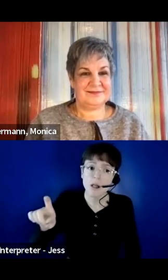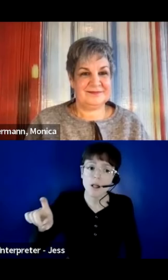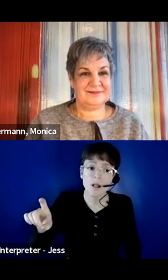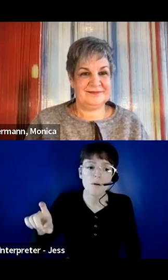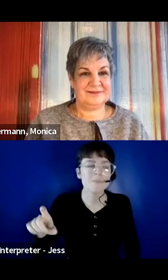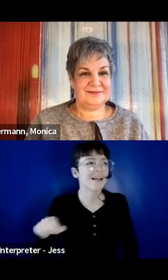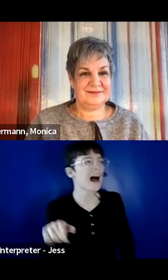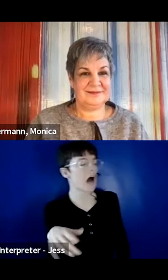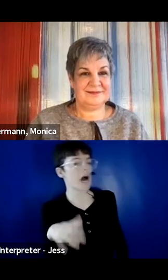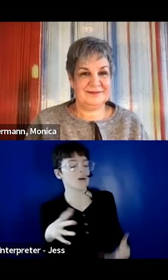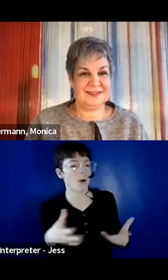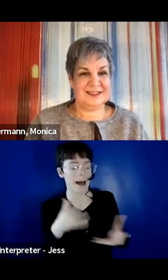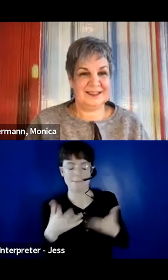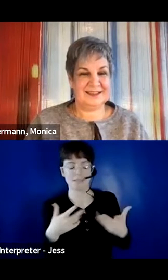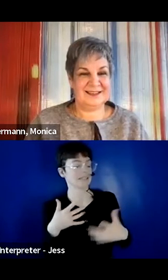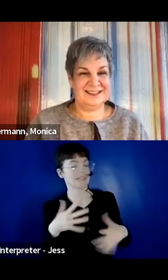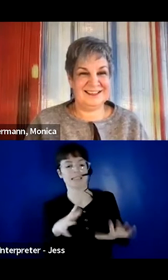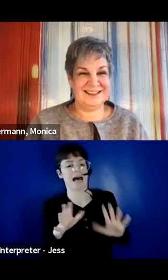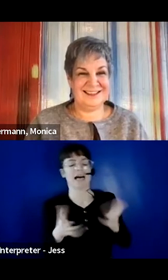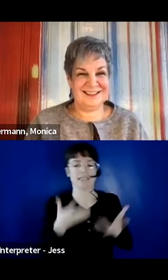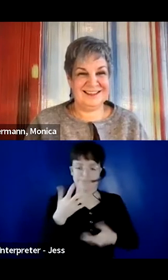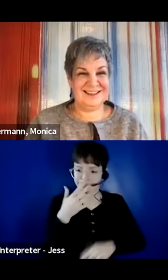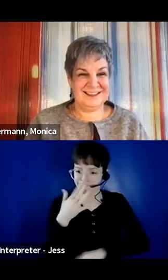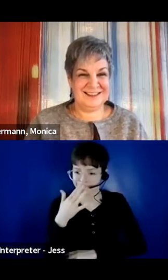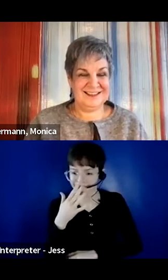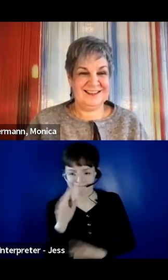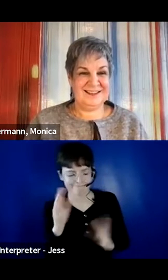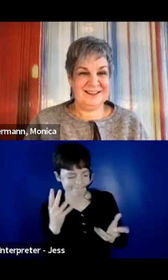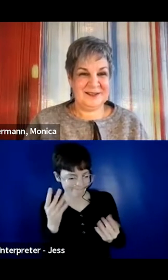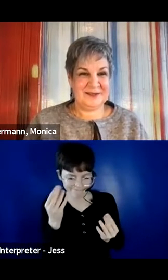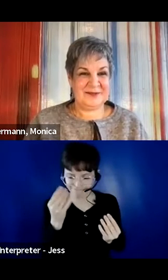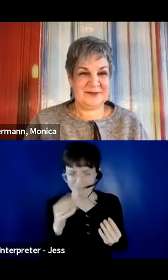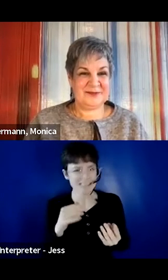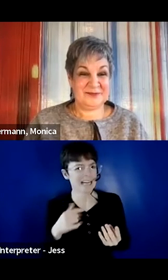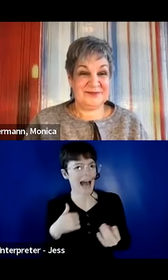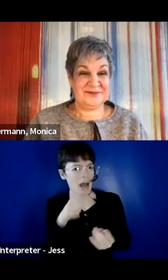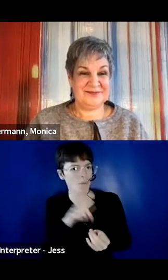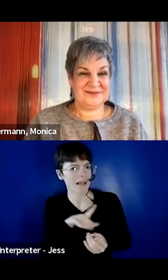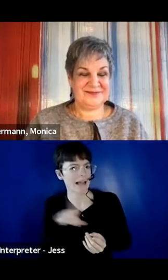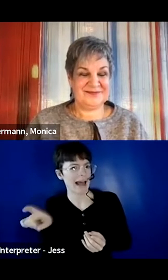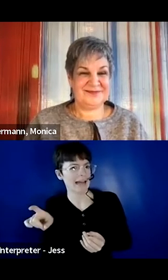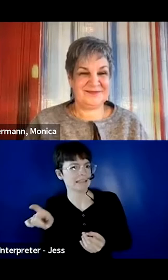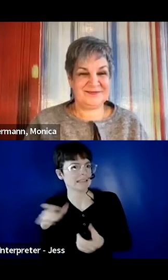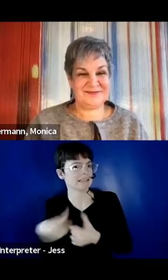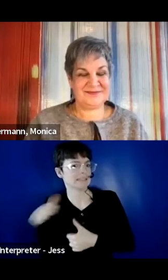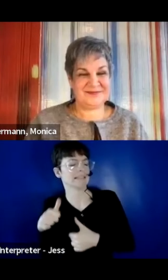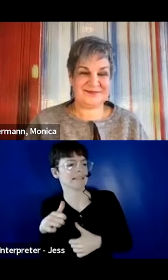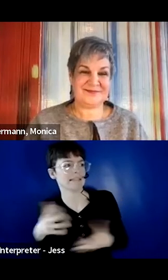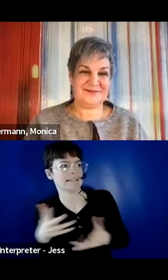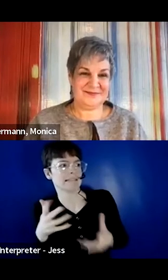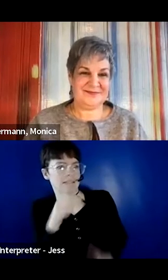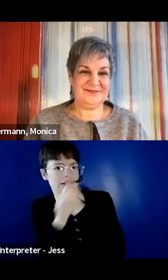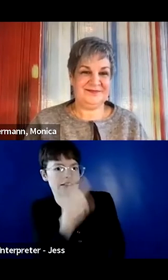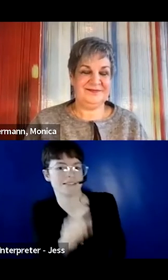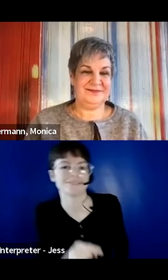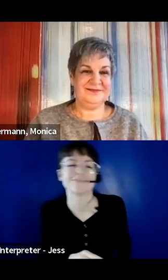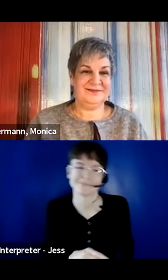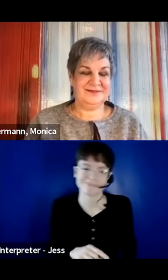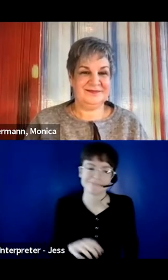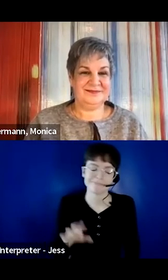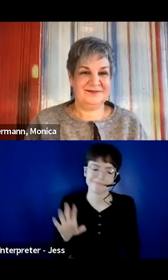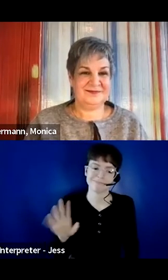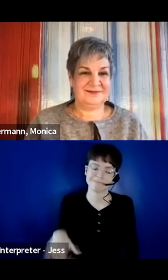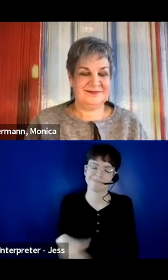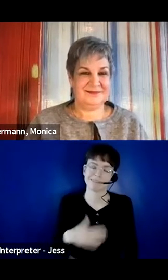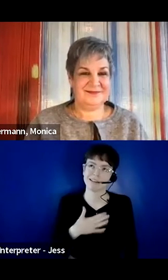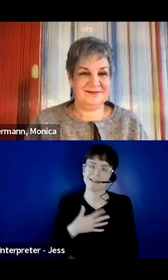let me ask somebody. And it's just sort of normal. You're used to